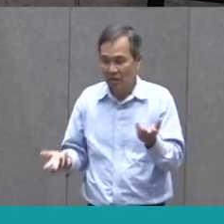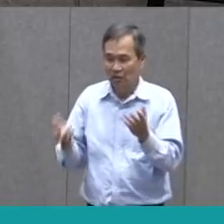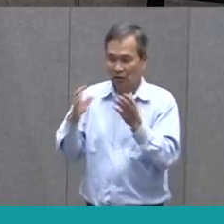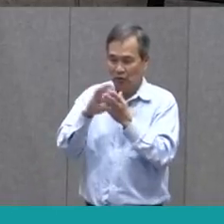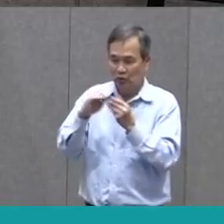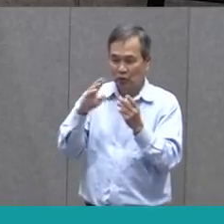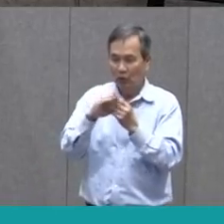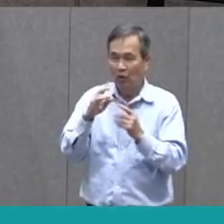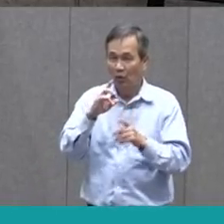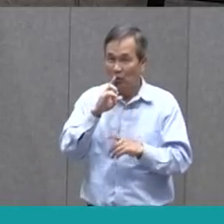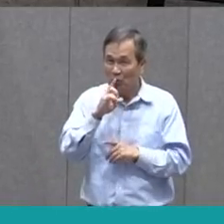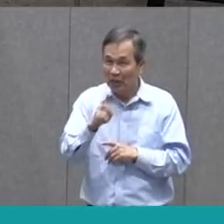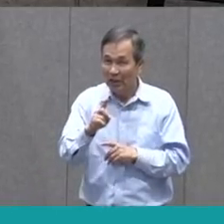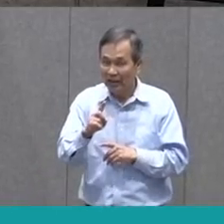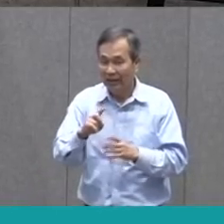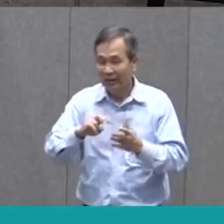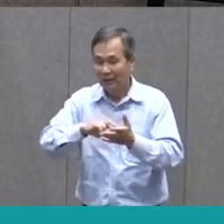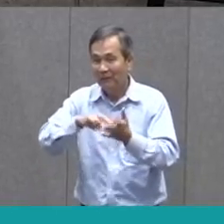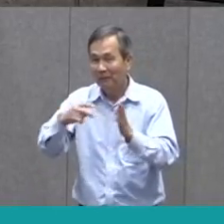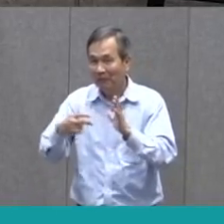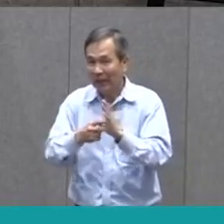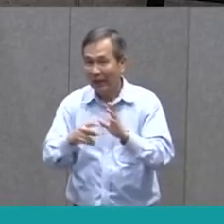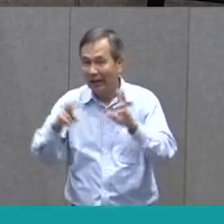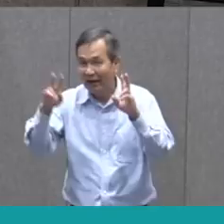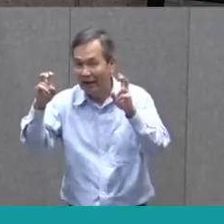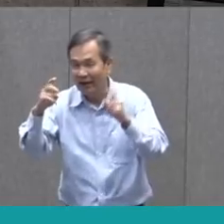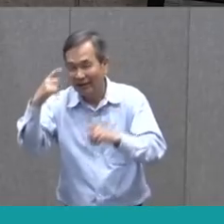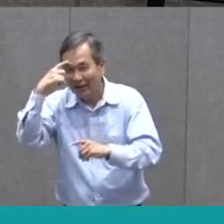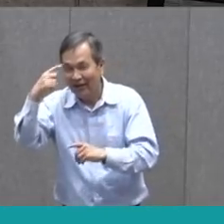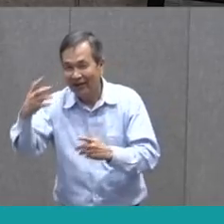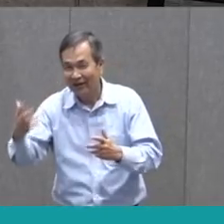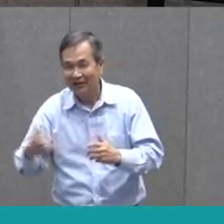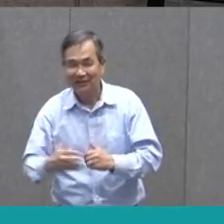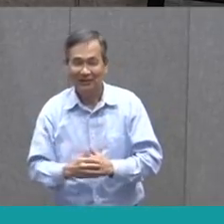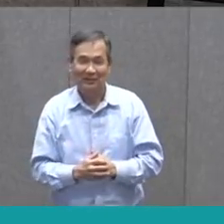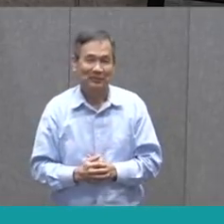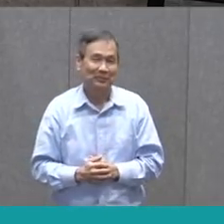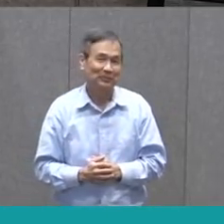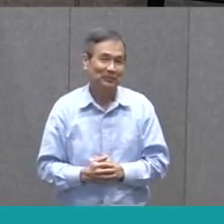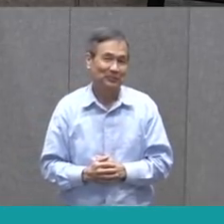really about? Think about that for a minute.